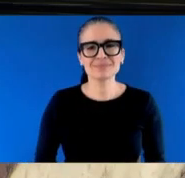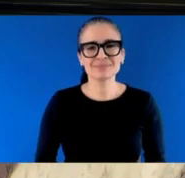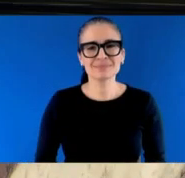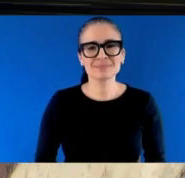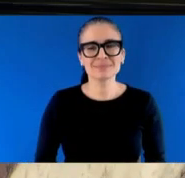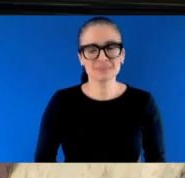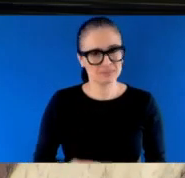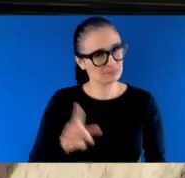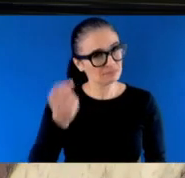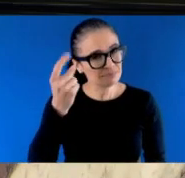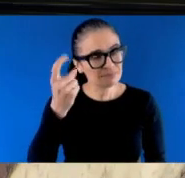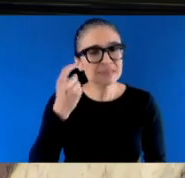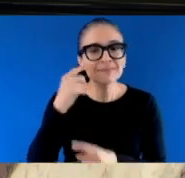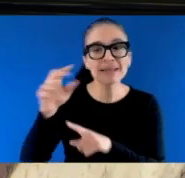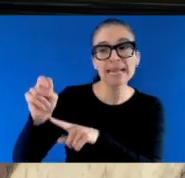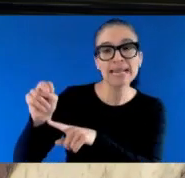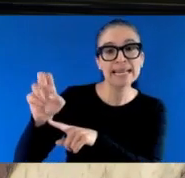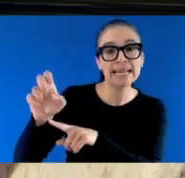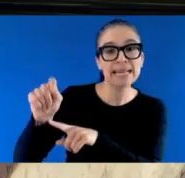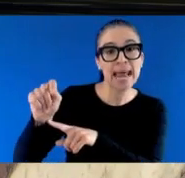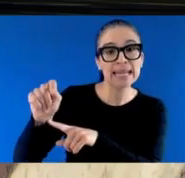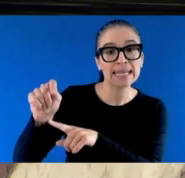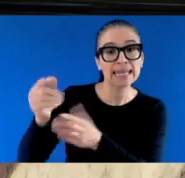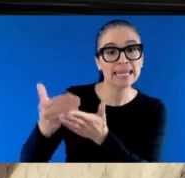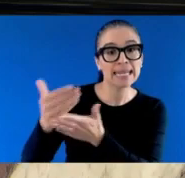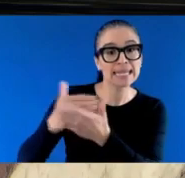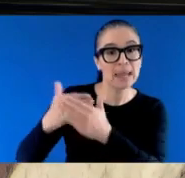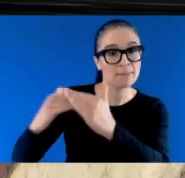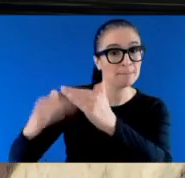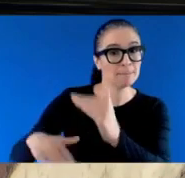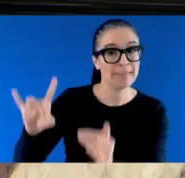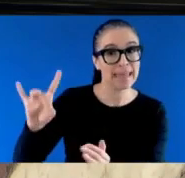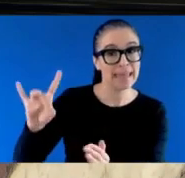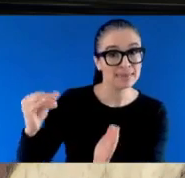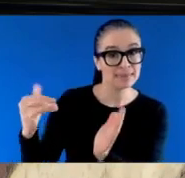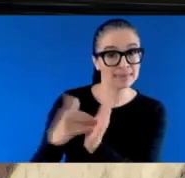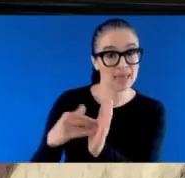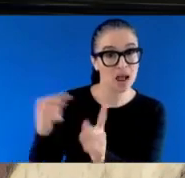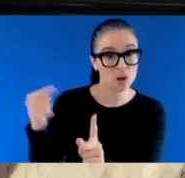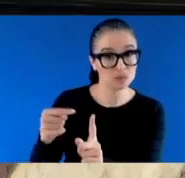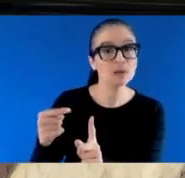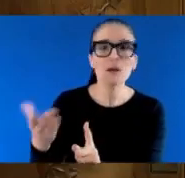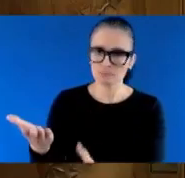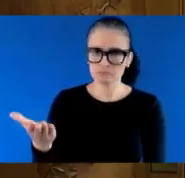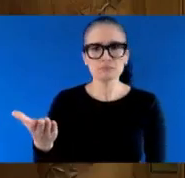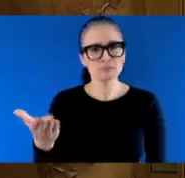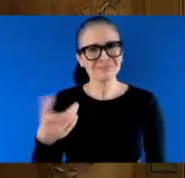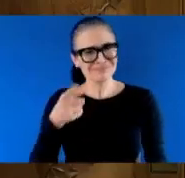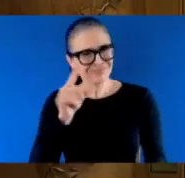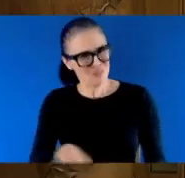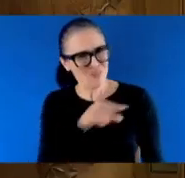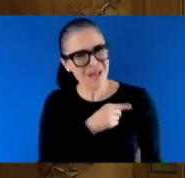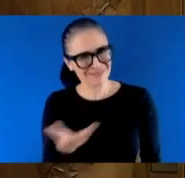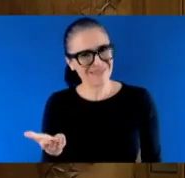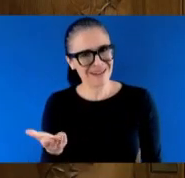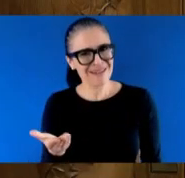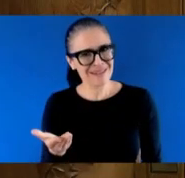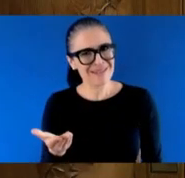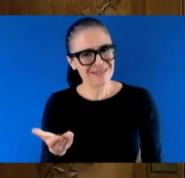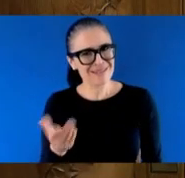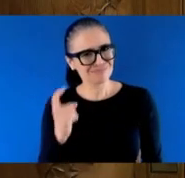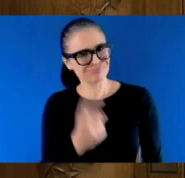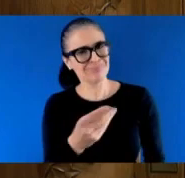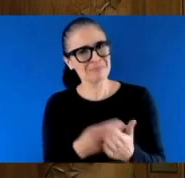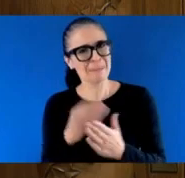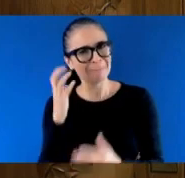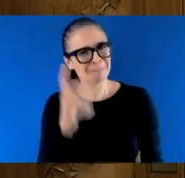credit. They deserve it. Renters deserve that support, and I'm glad they're getting it. Thank you, Honourable Speaker. Honourable Thank you.